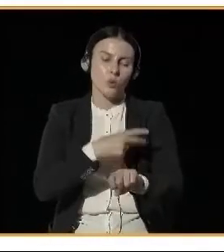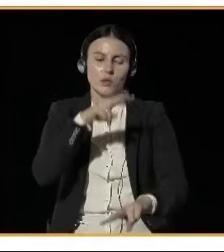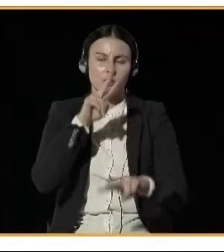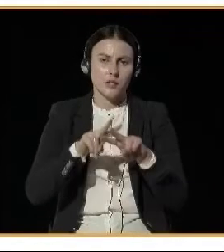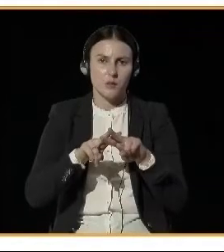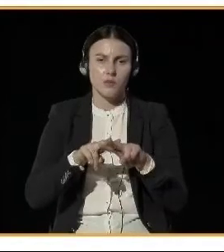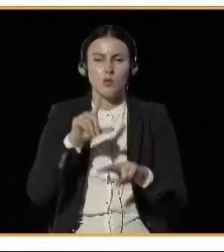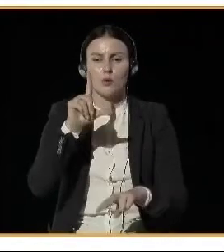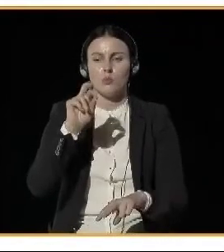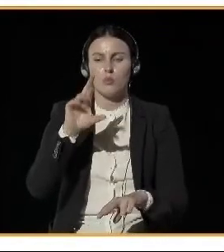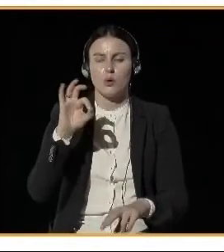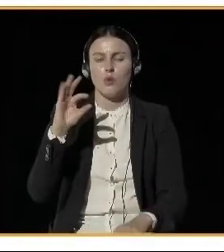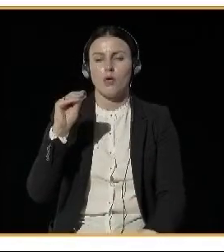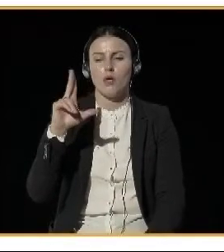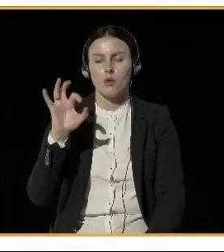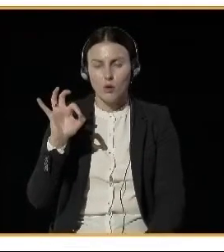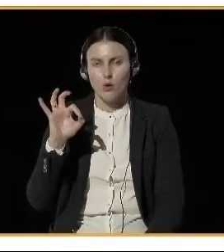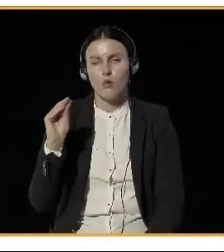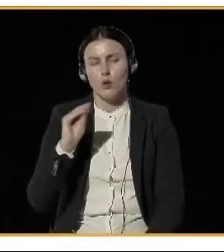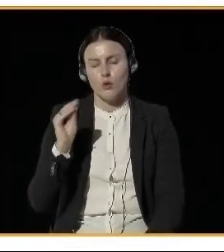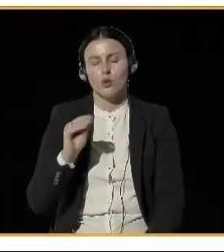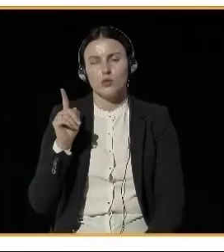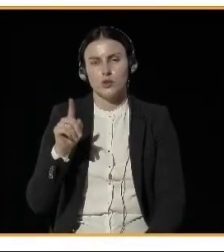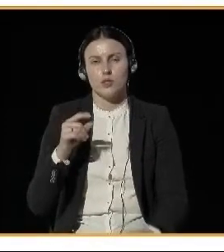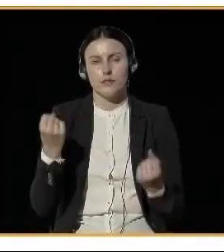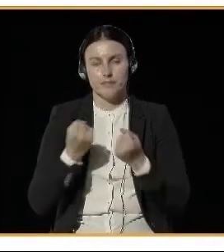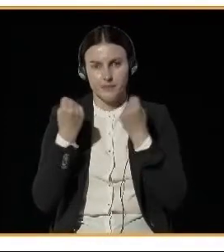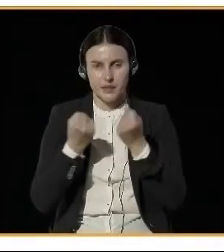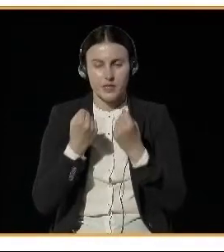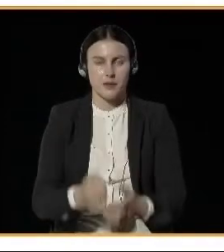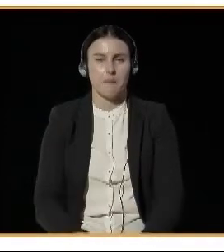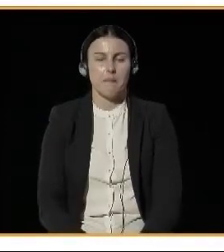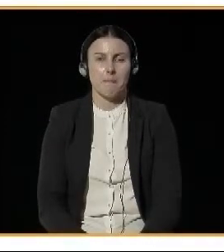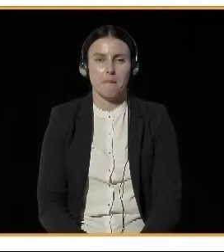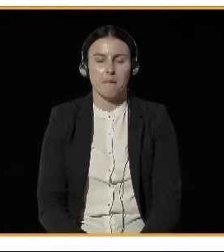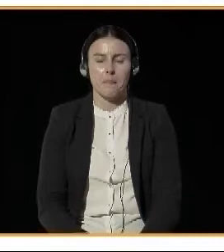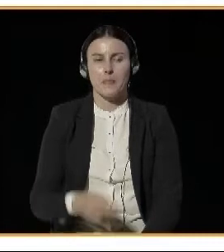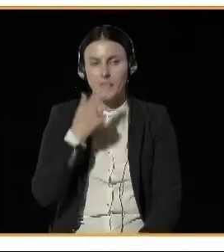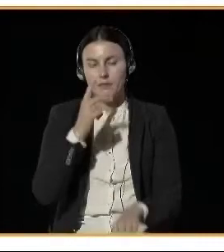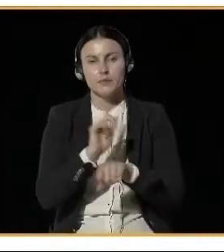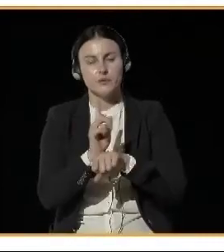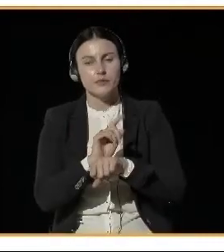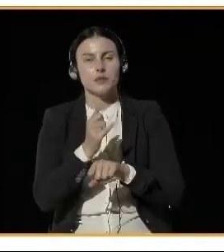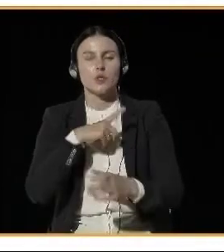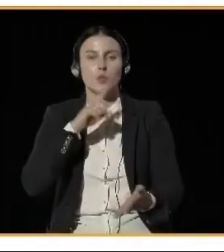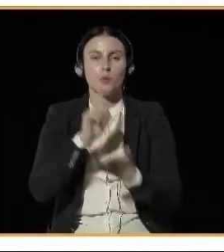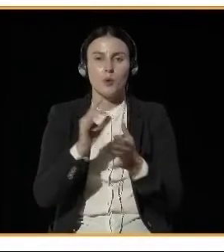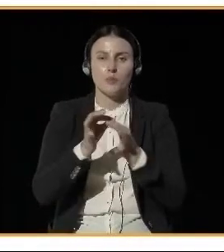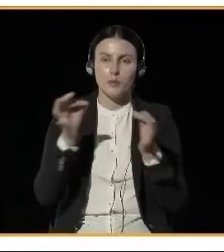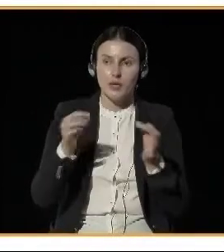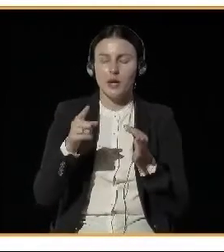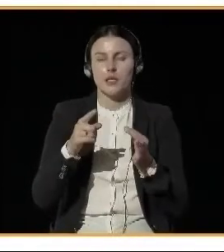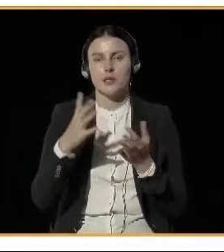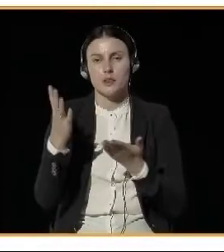The measures of success might be multiplication of cycling path